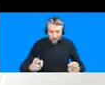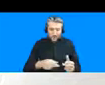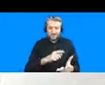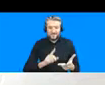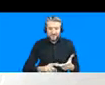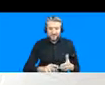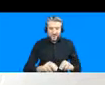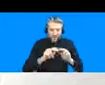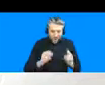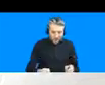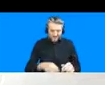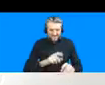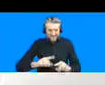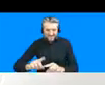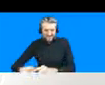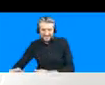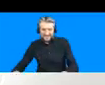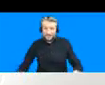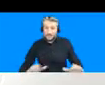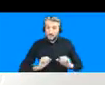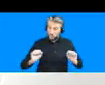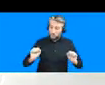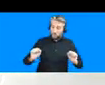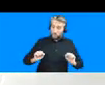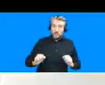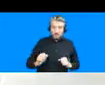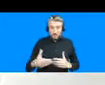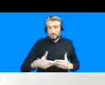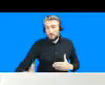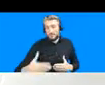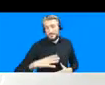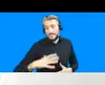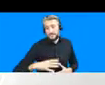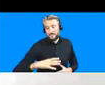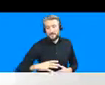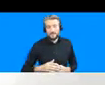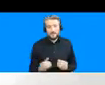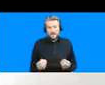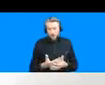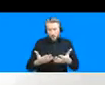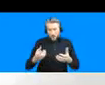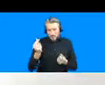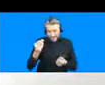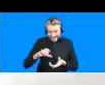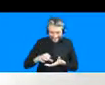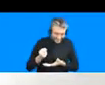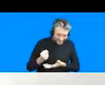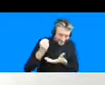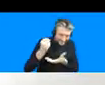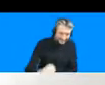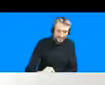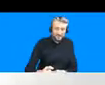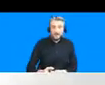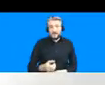so this requires a monumental amount of investment uh and this graph and i promise this is the only graph that i have